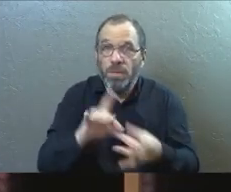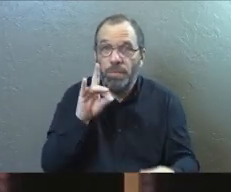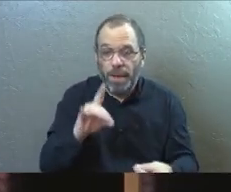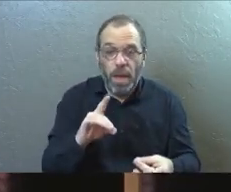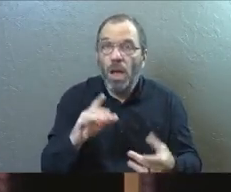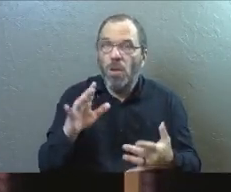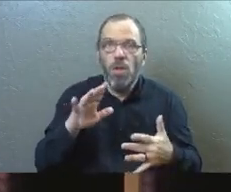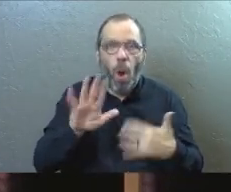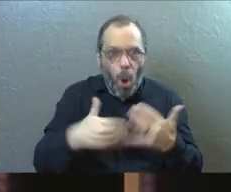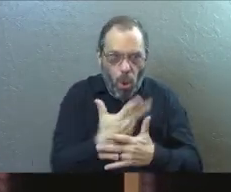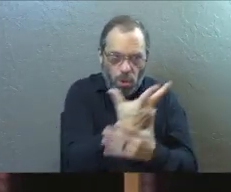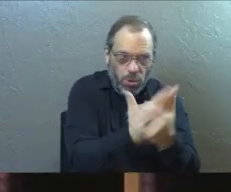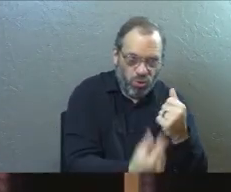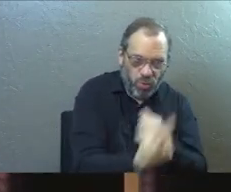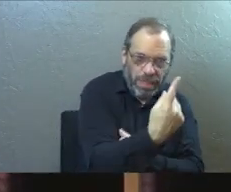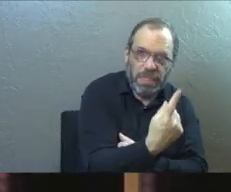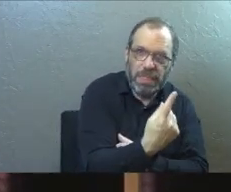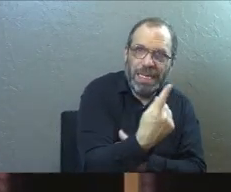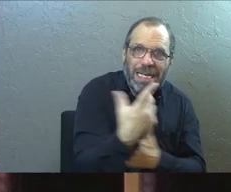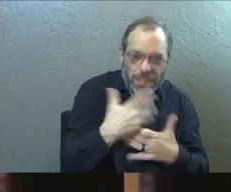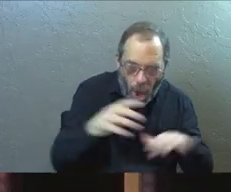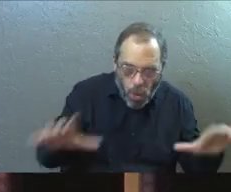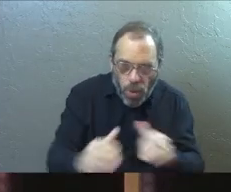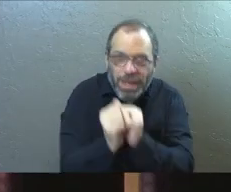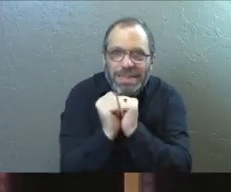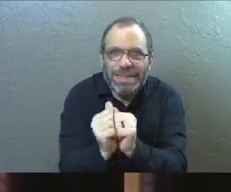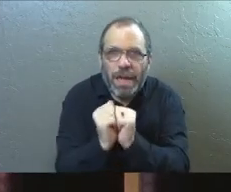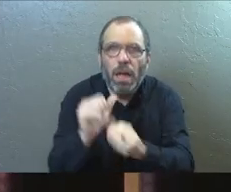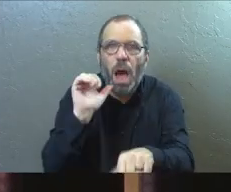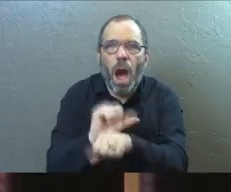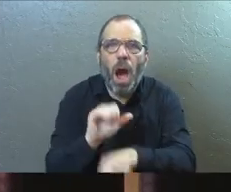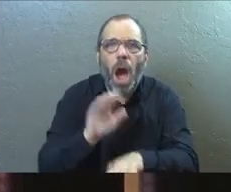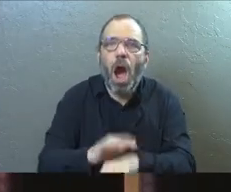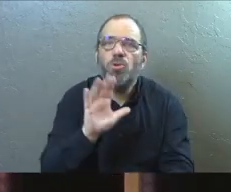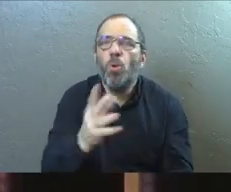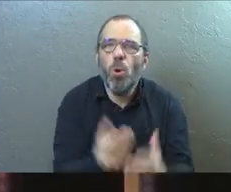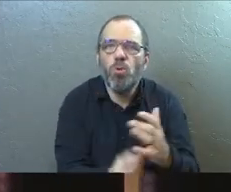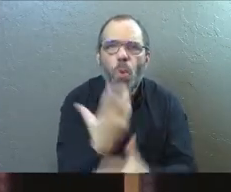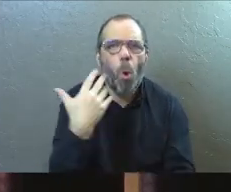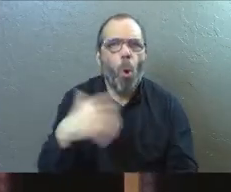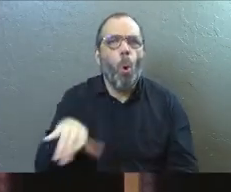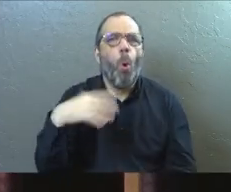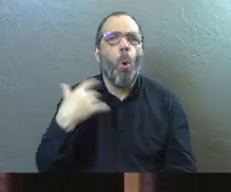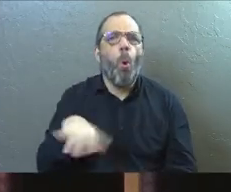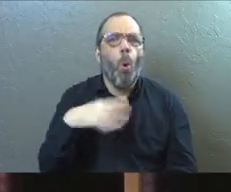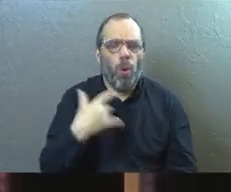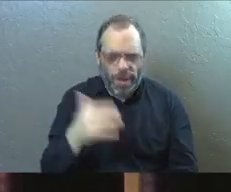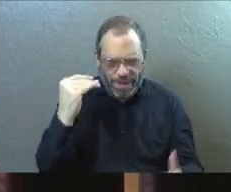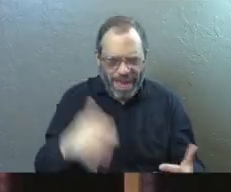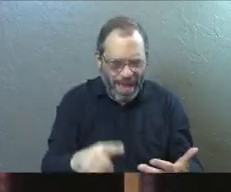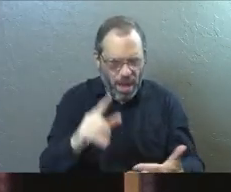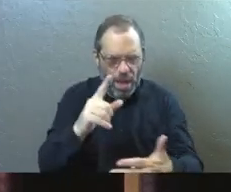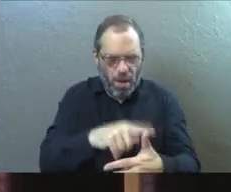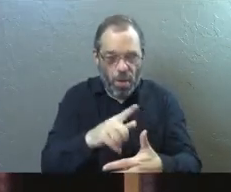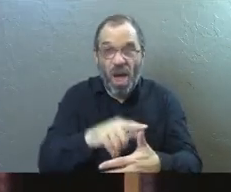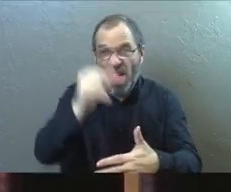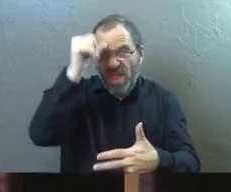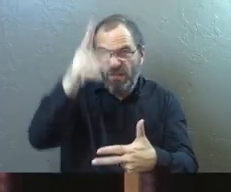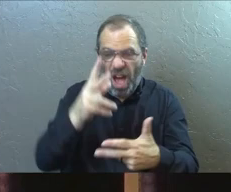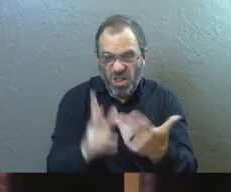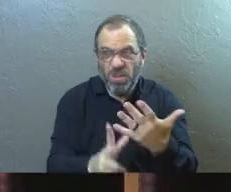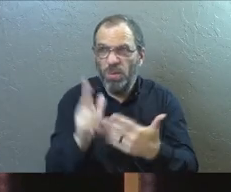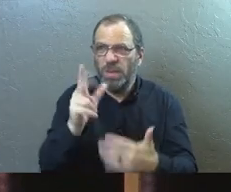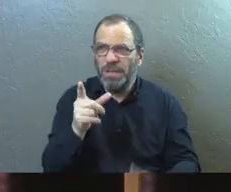chapter. Because the whole trinity itself is all working together on your growth. It's a massive thing. So let's talk about the Father's pruning